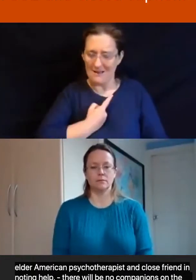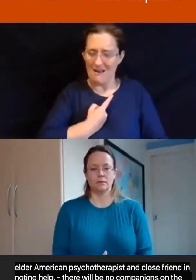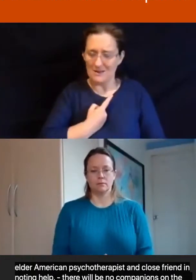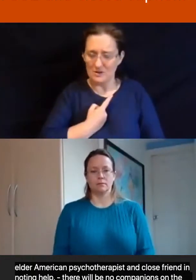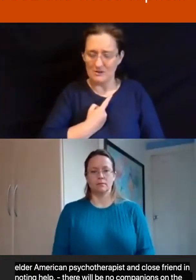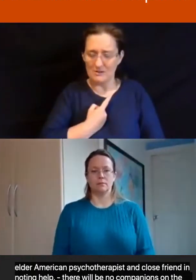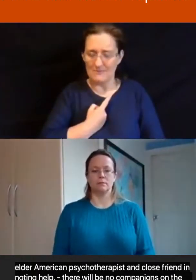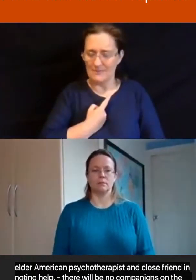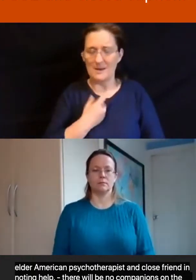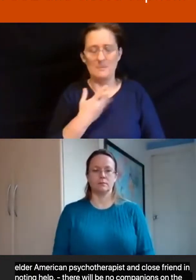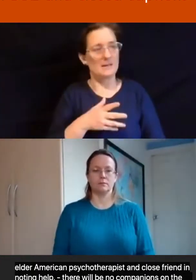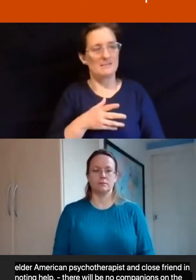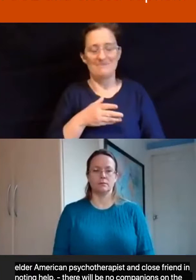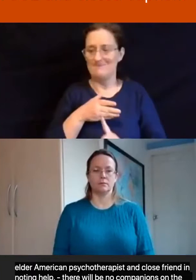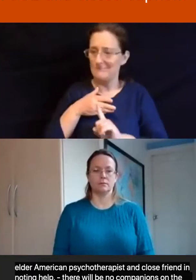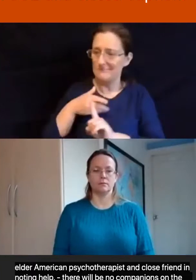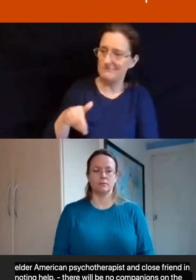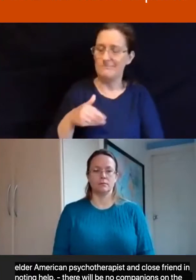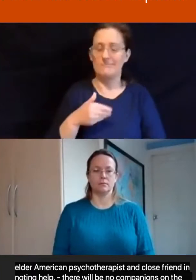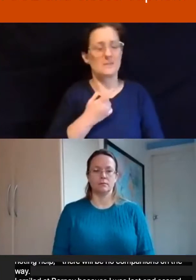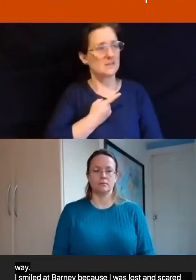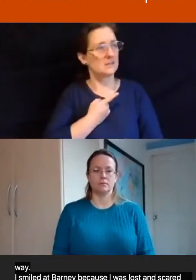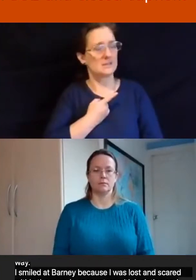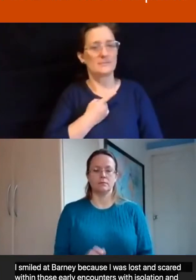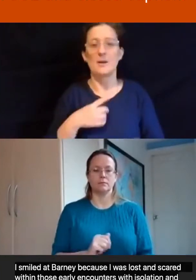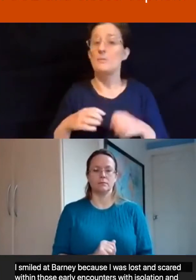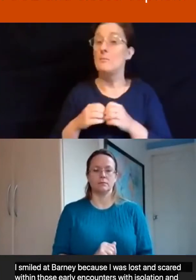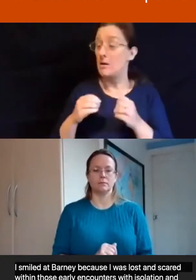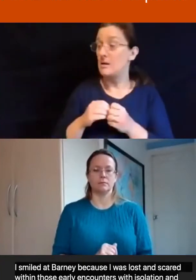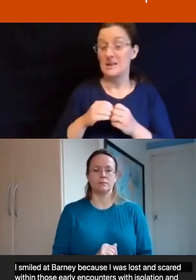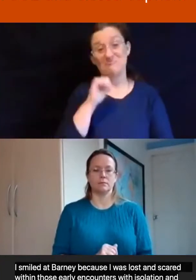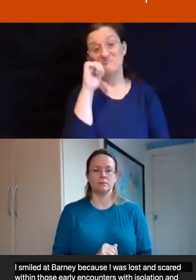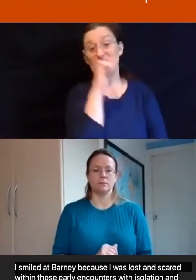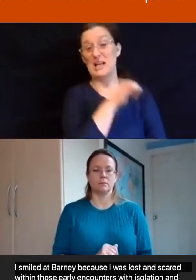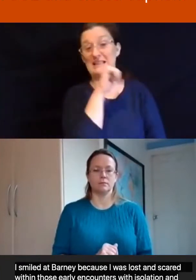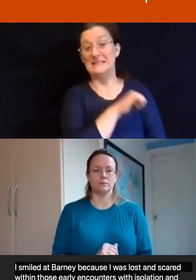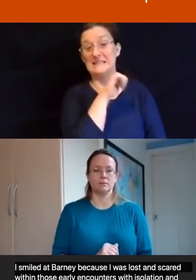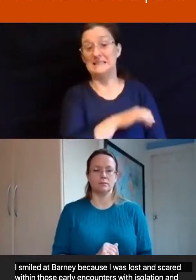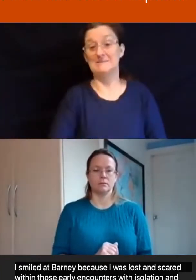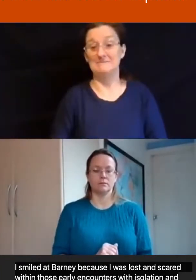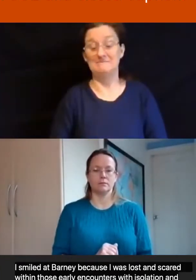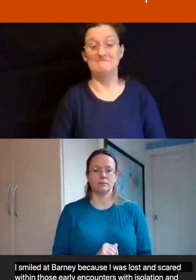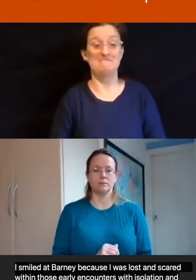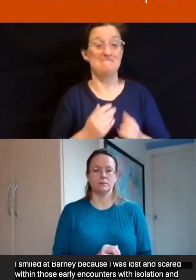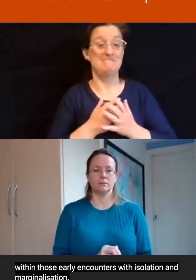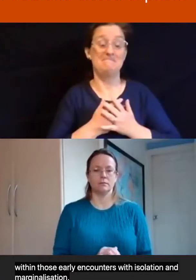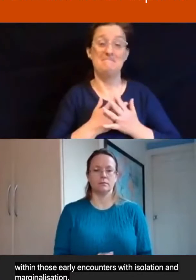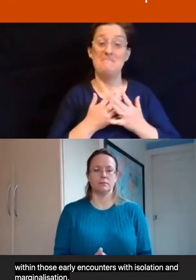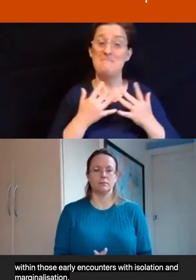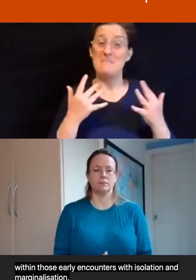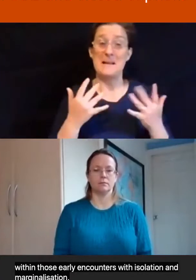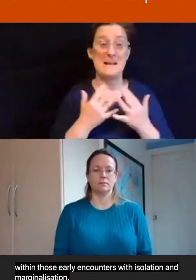marginalisation. But Barney has proved right. There have been rare